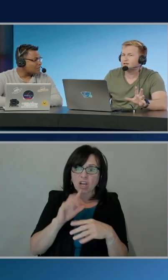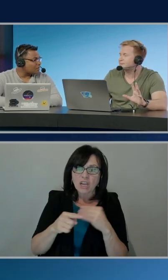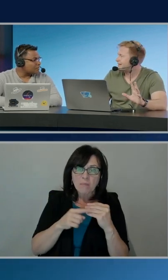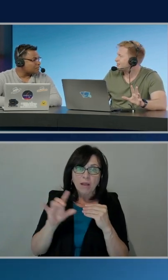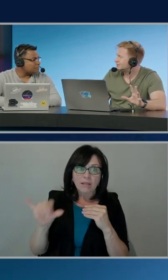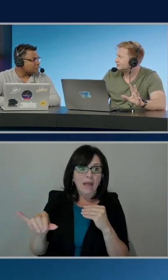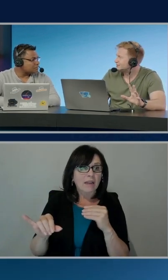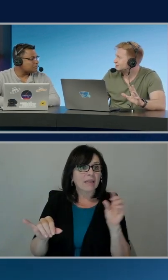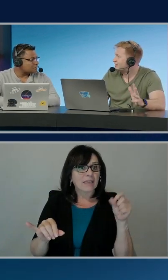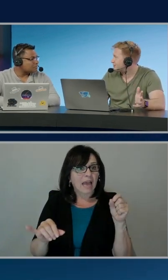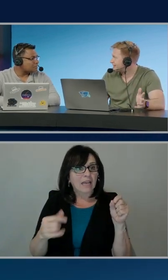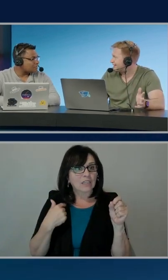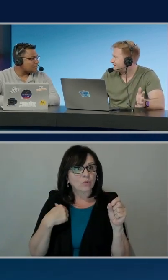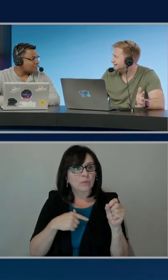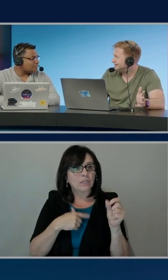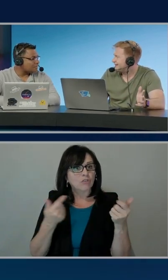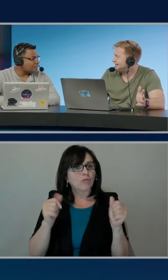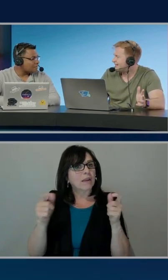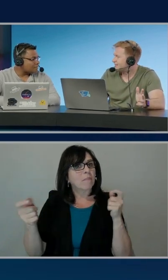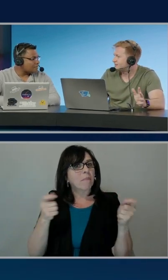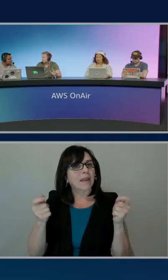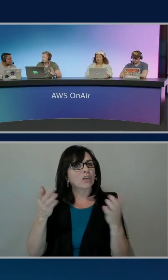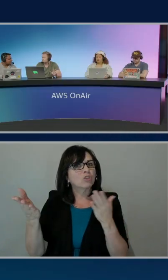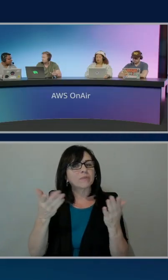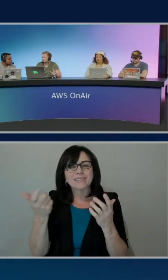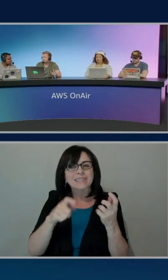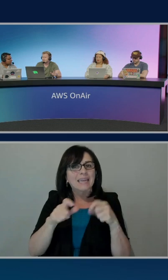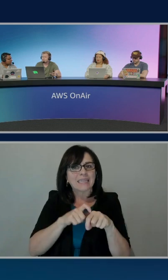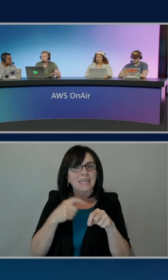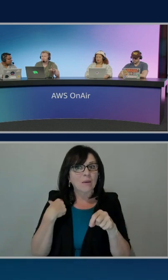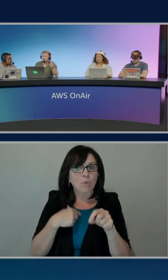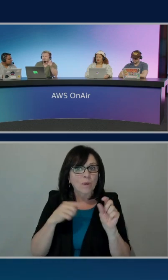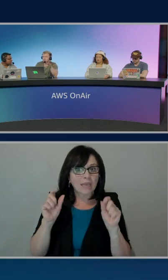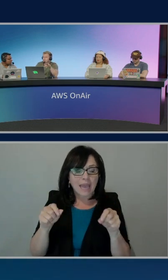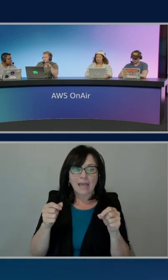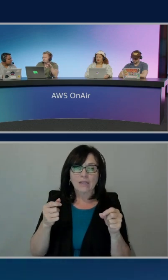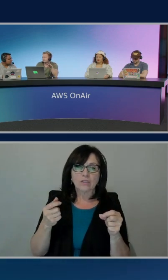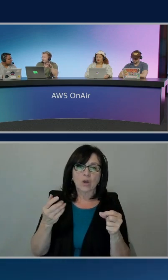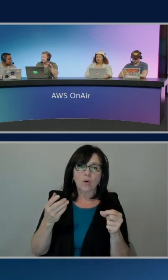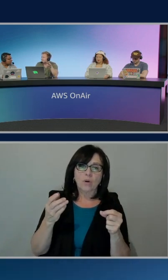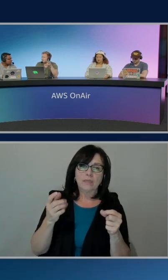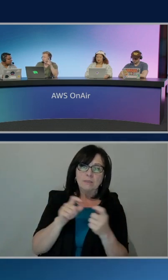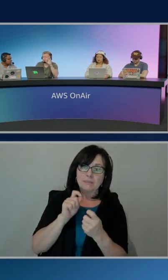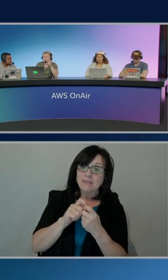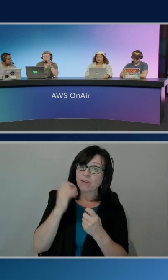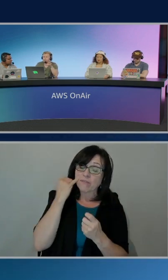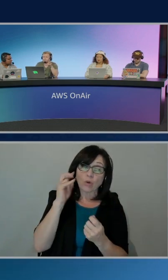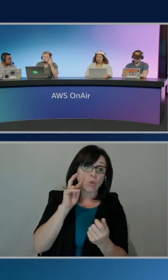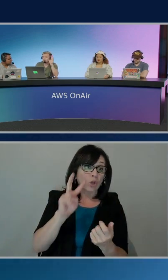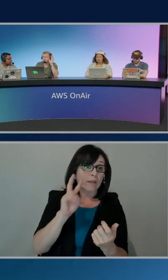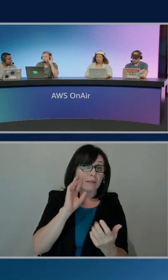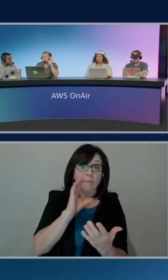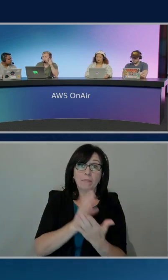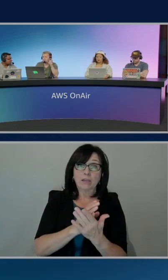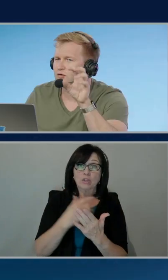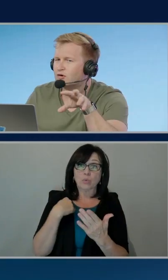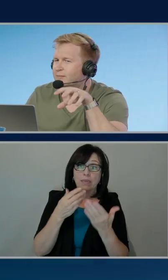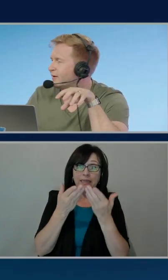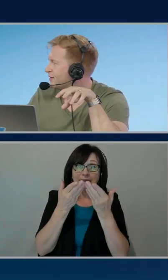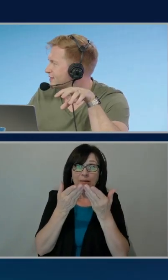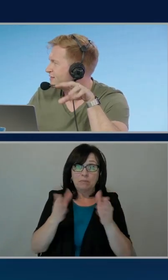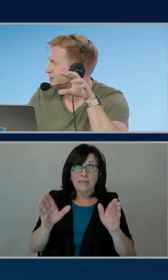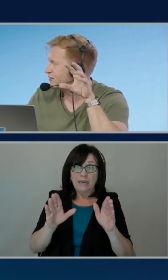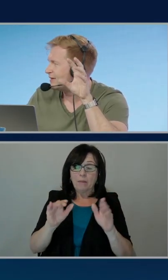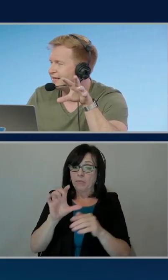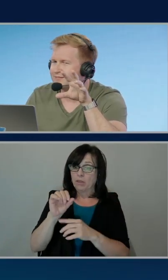like to try and use managed services whenever we can, and so serverless things like that. But essentially, if look at this diagram, we sort of split out the core